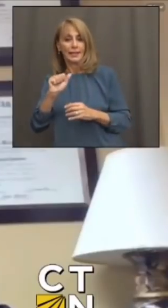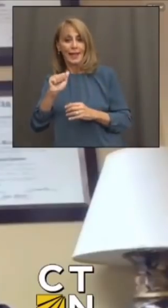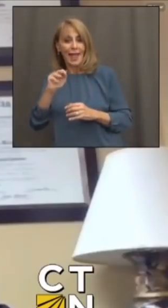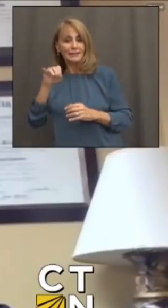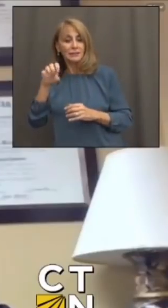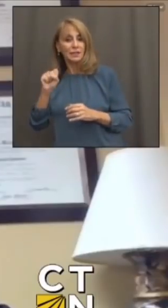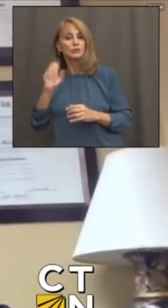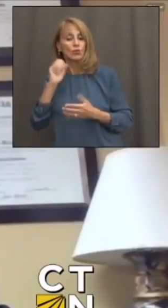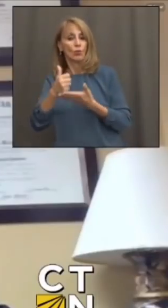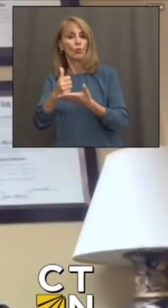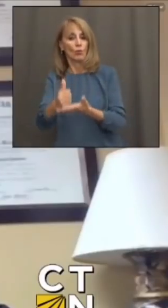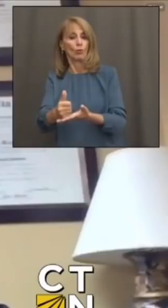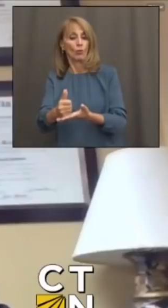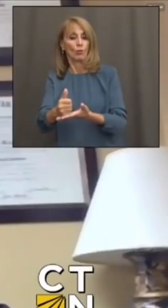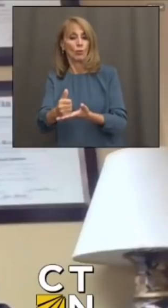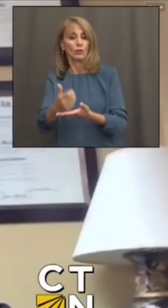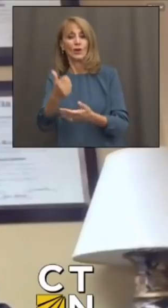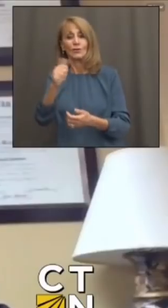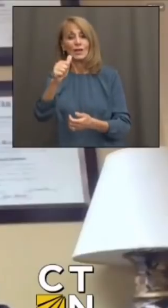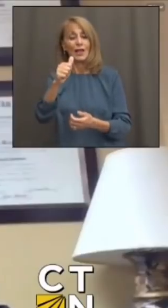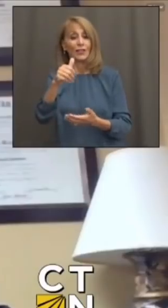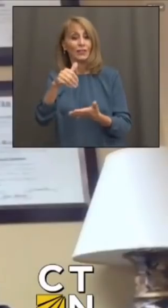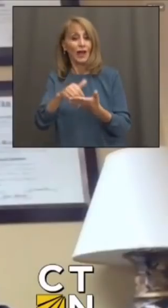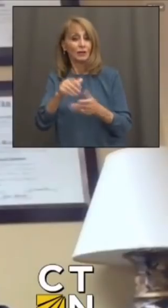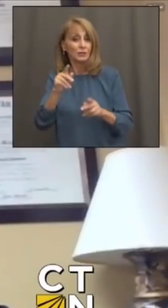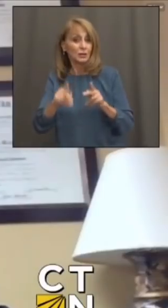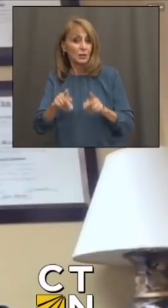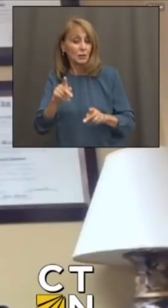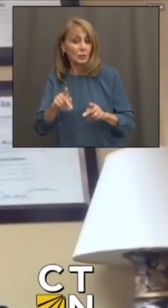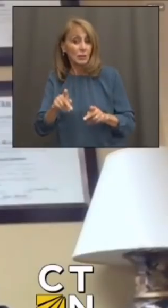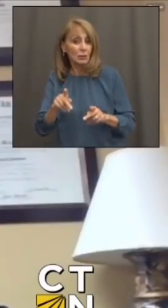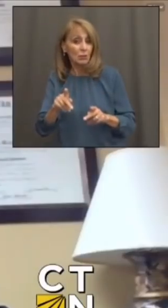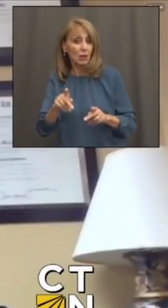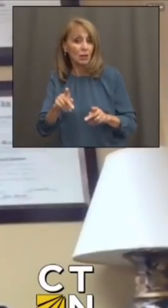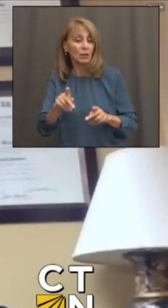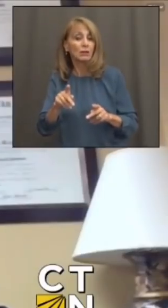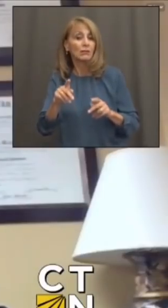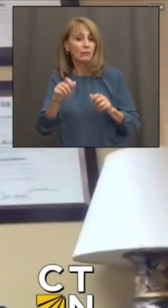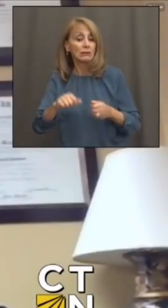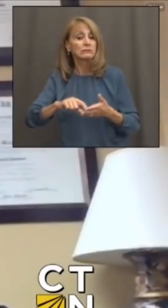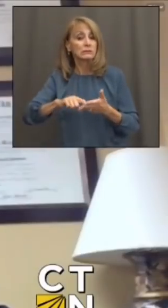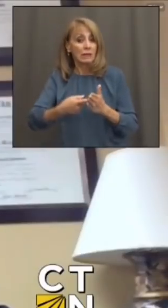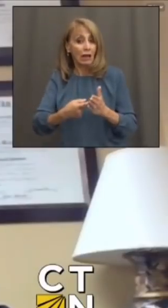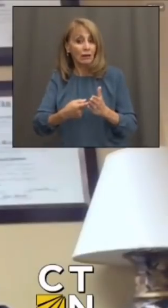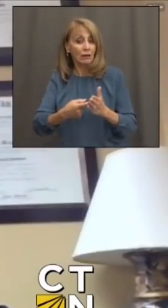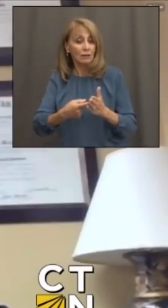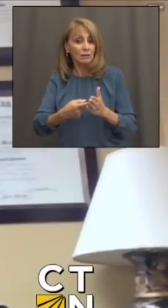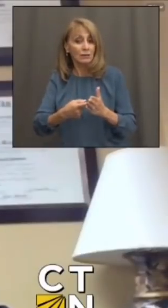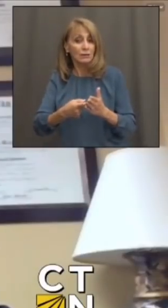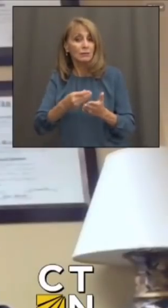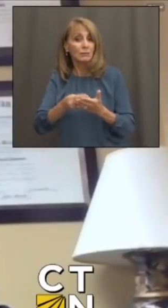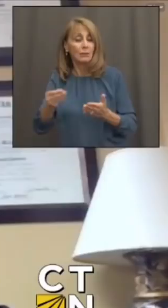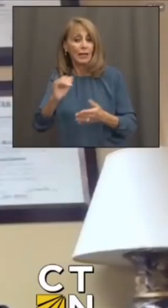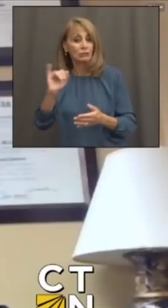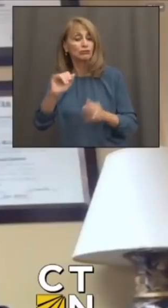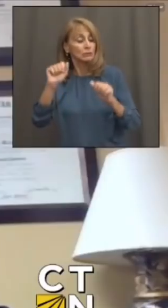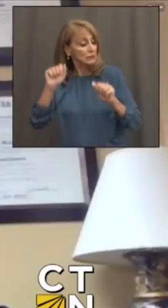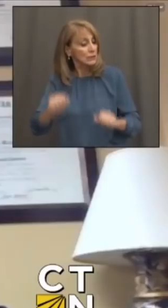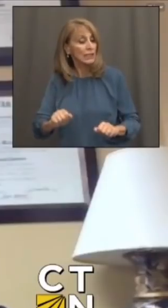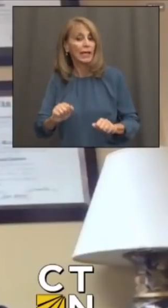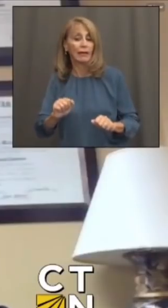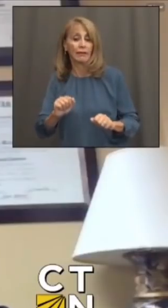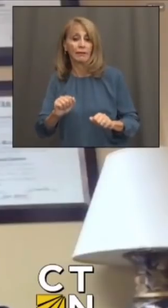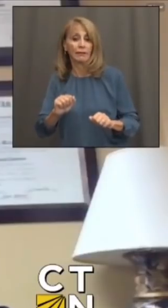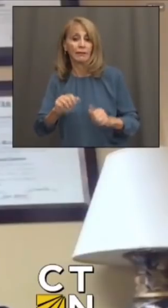So, potentially, those 10,000 may come on the exchange now, starting this Saturday, to take advantage of the